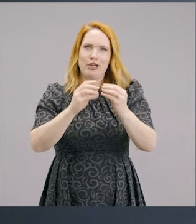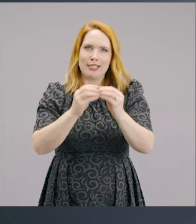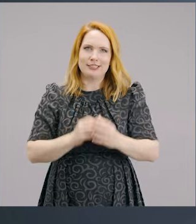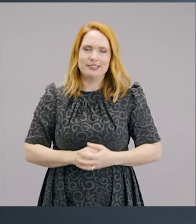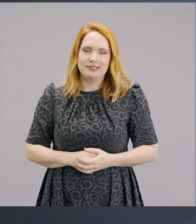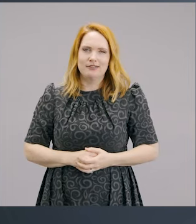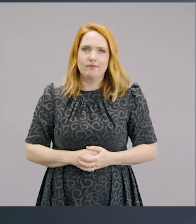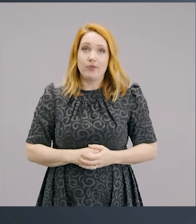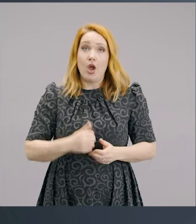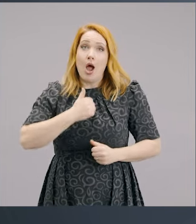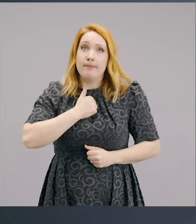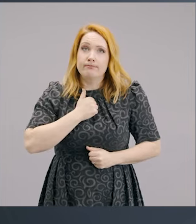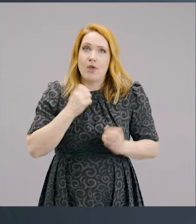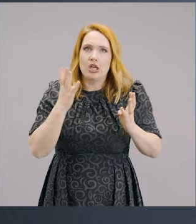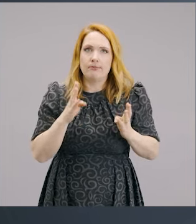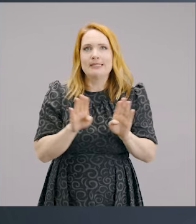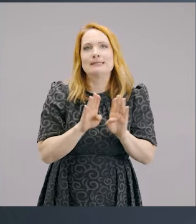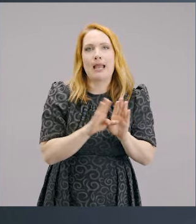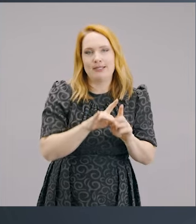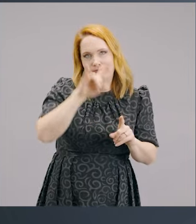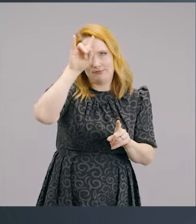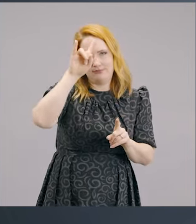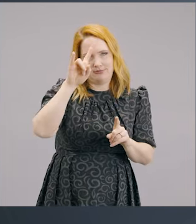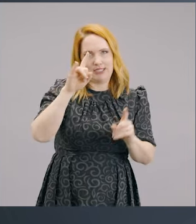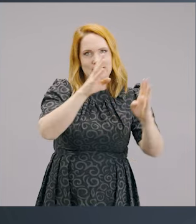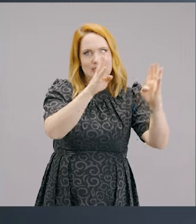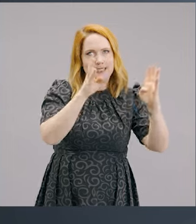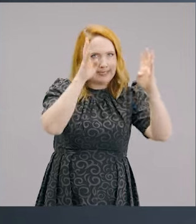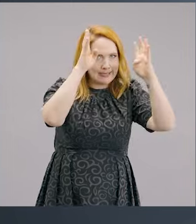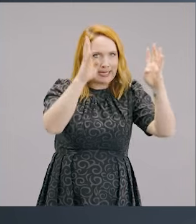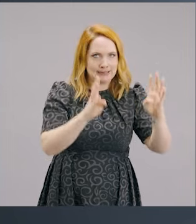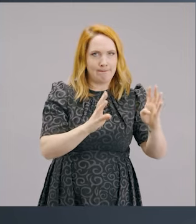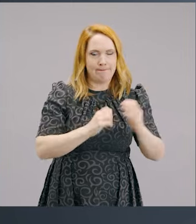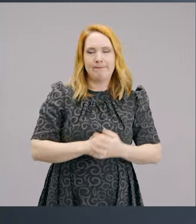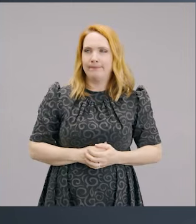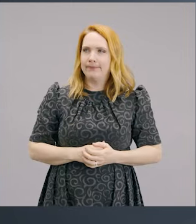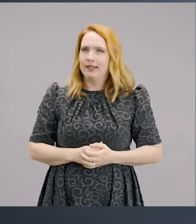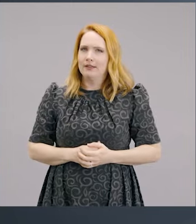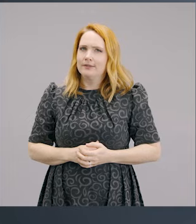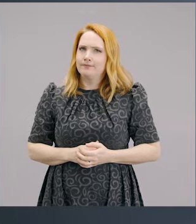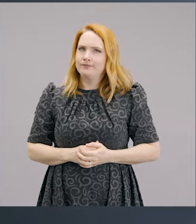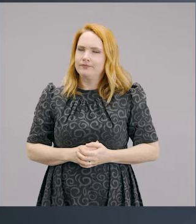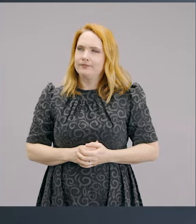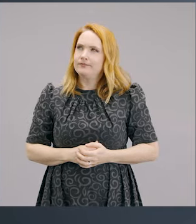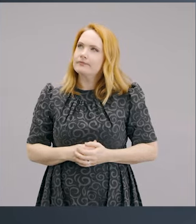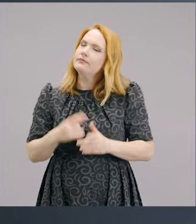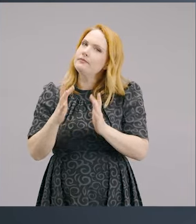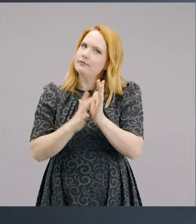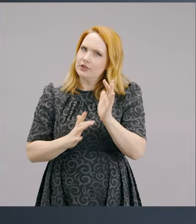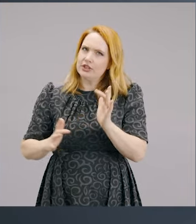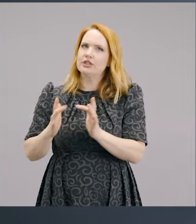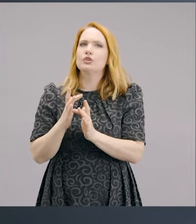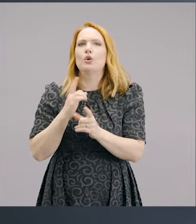e.g. Satan's Kingdom, same thing. We're either building God's Kingdom or we're just building ourselves. And Jesus